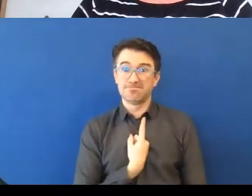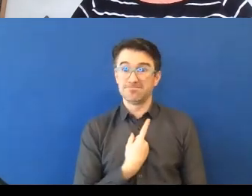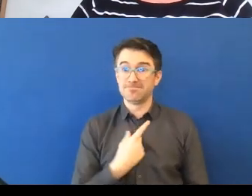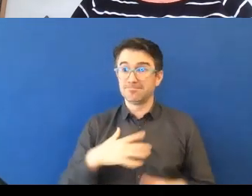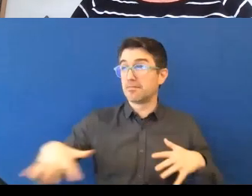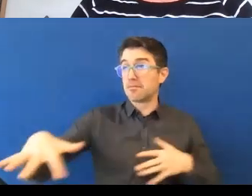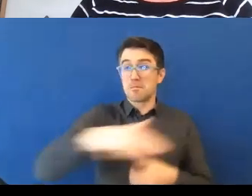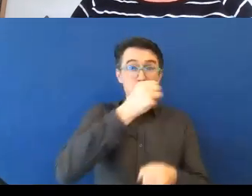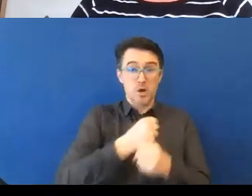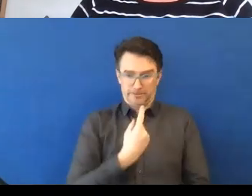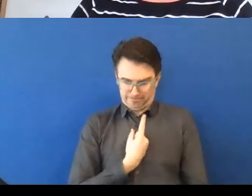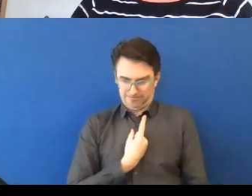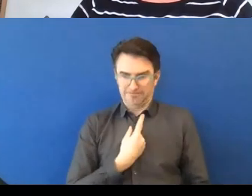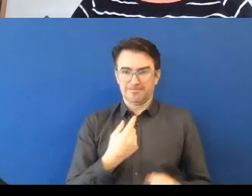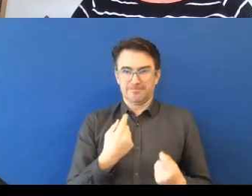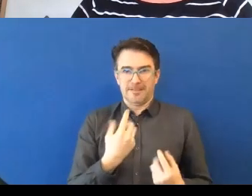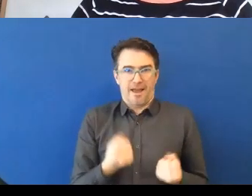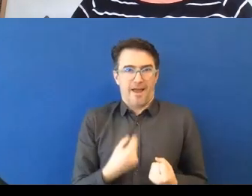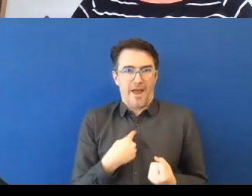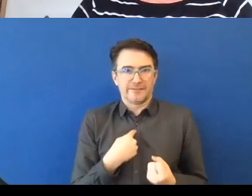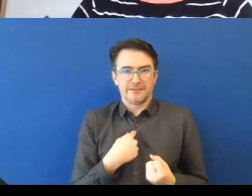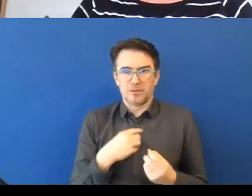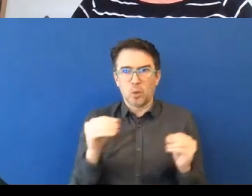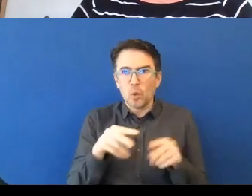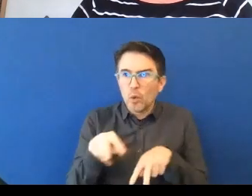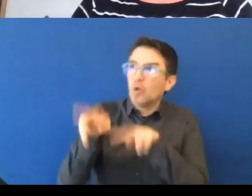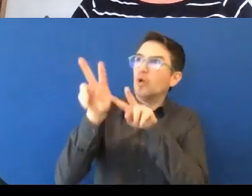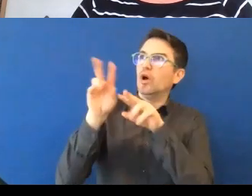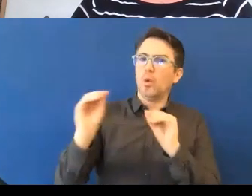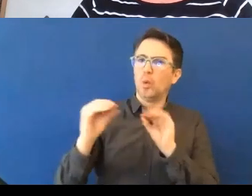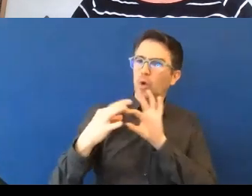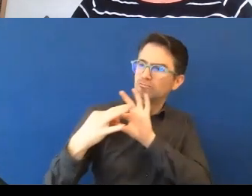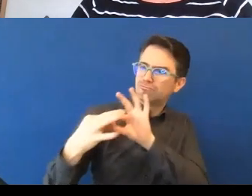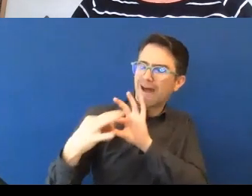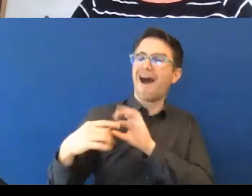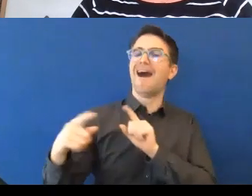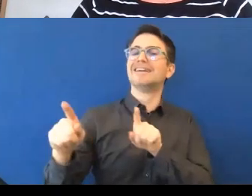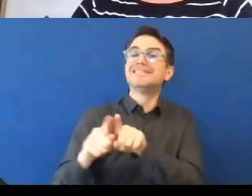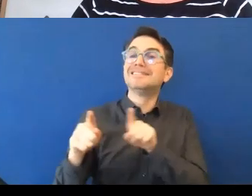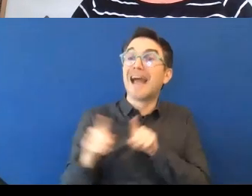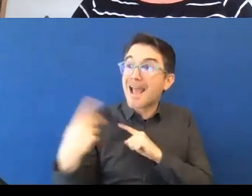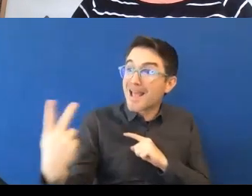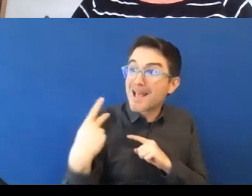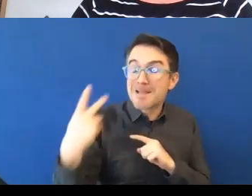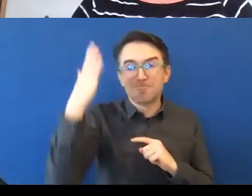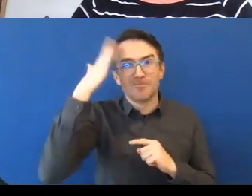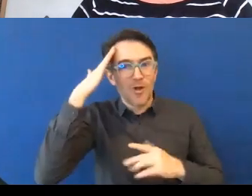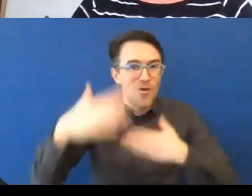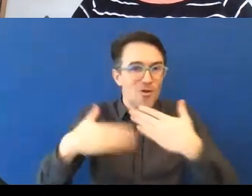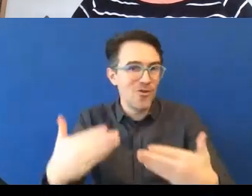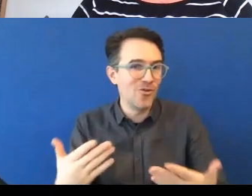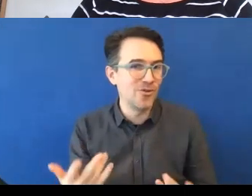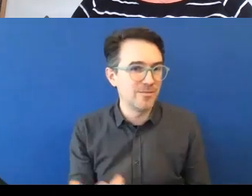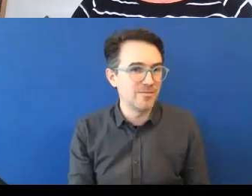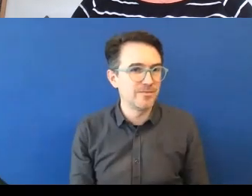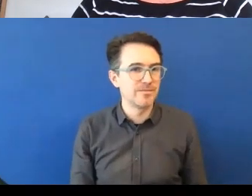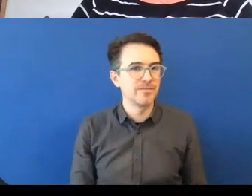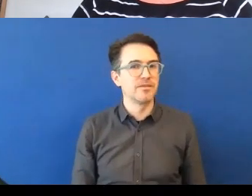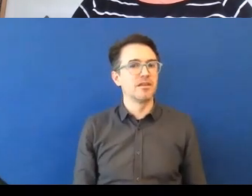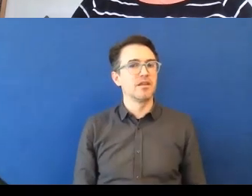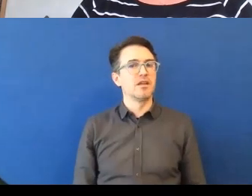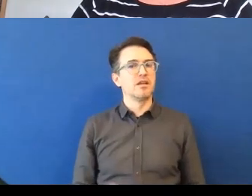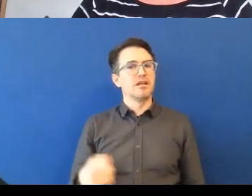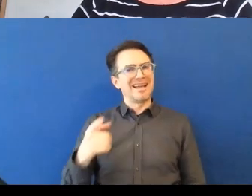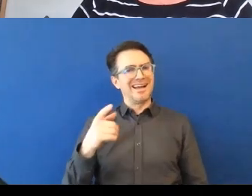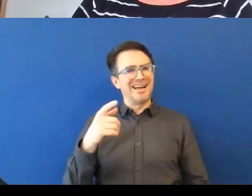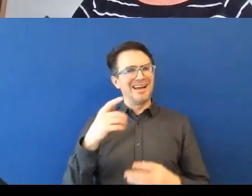But also, there is still a notion of, in order to be a senior manager, you must be infallible. You